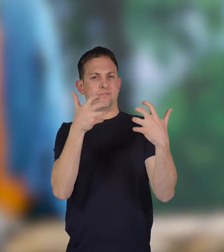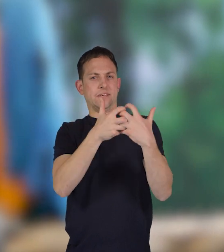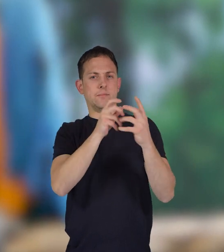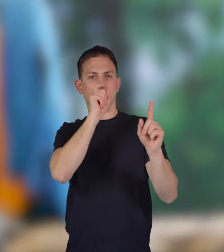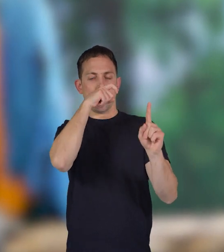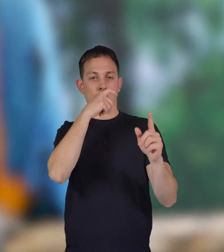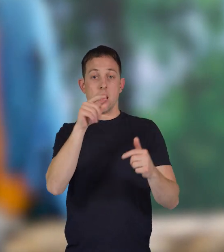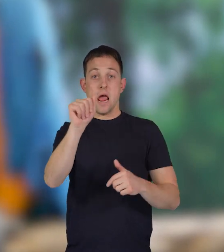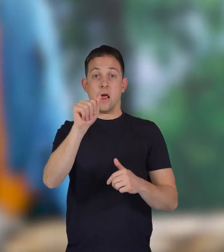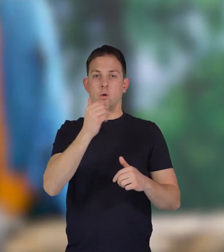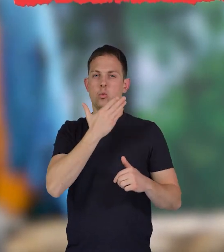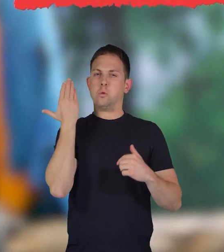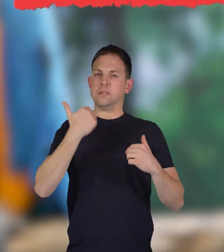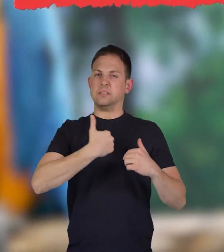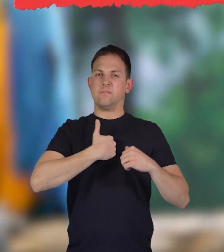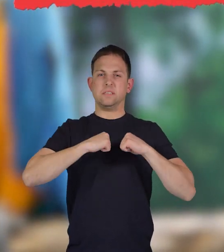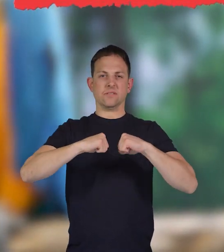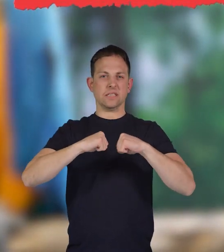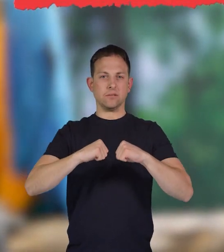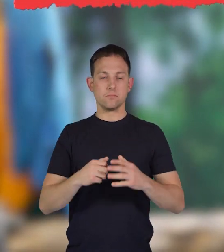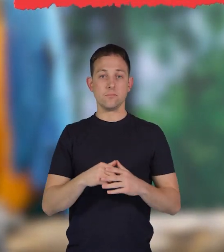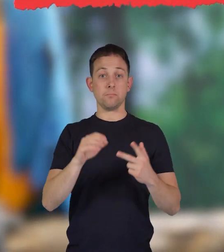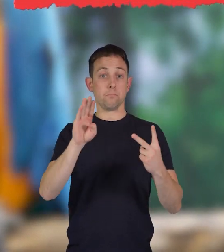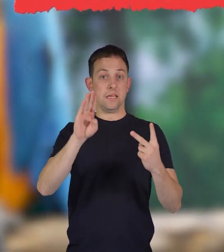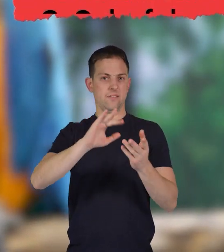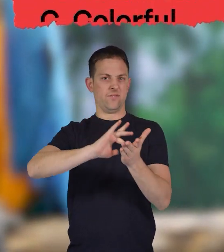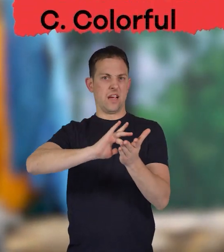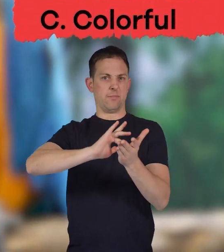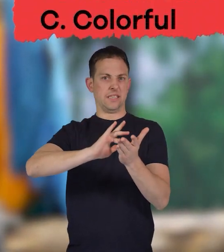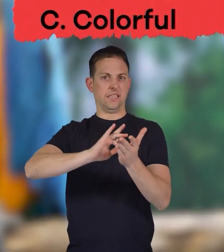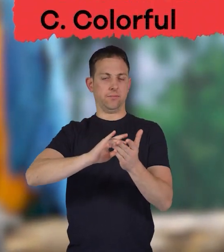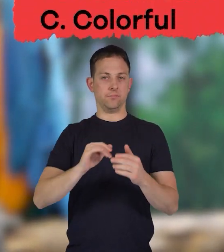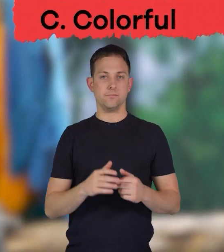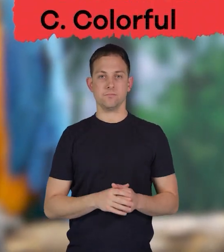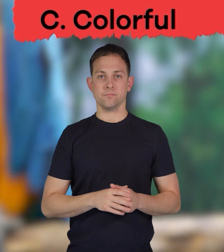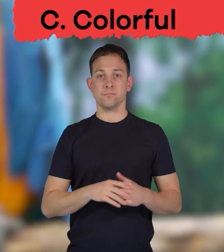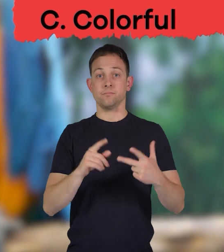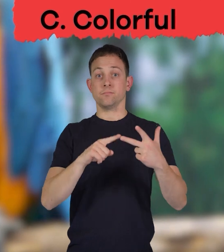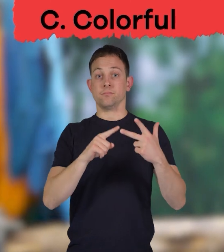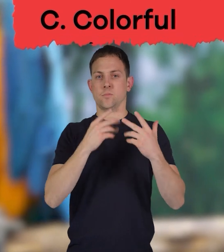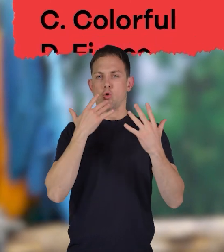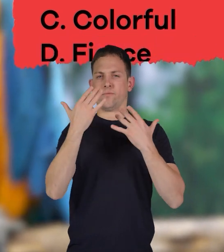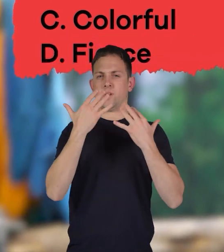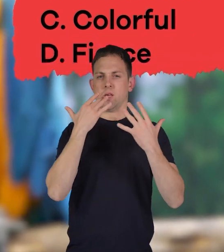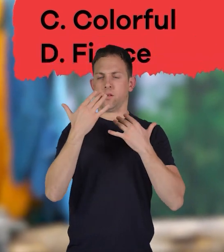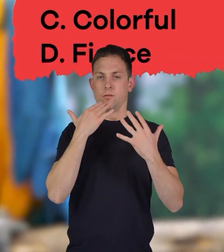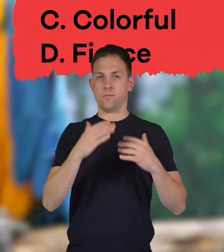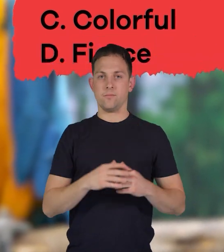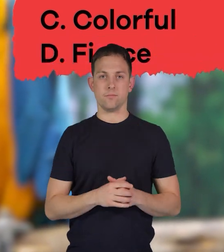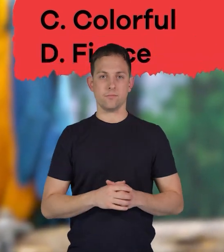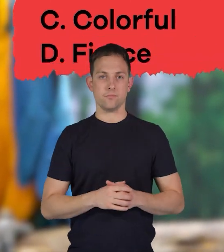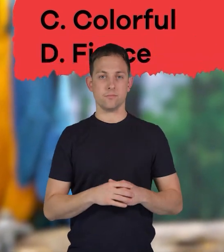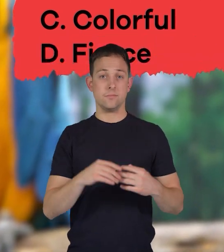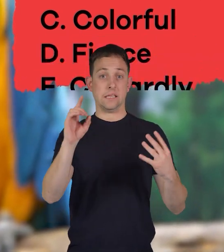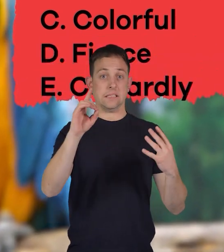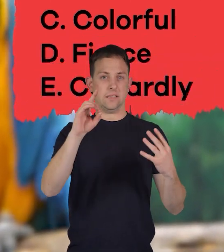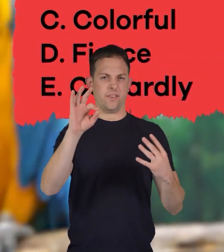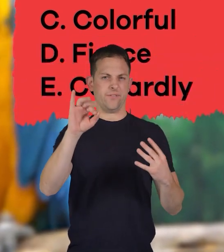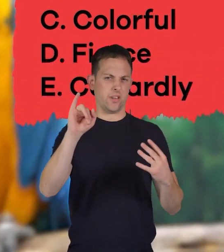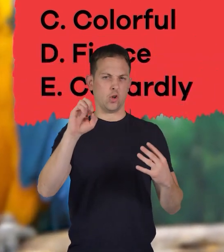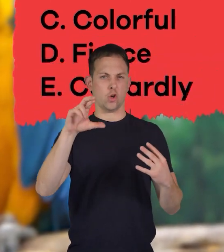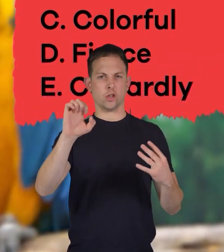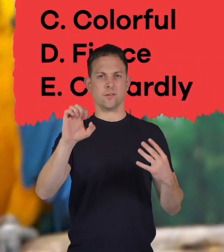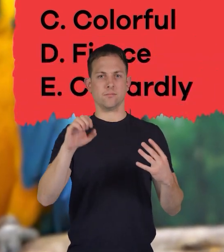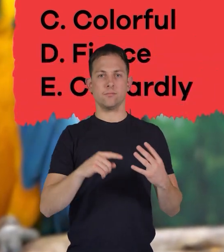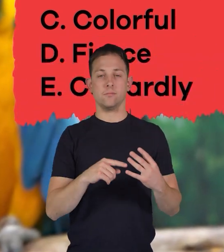Defenseless. B. Venomous. C. Colorful. D. Fierce. E.